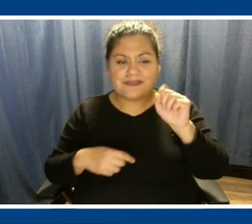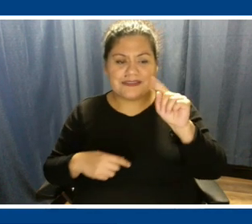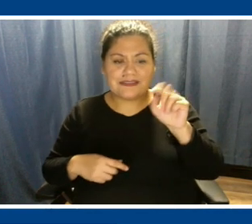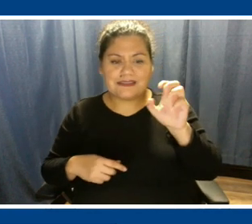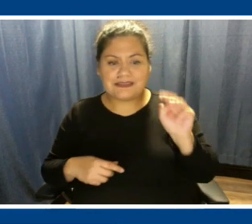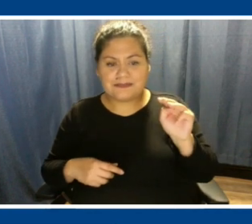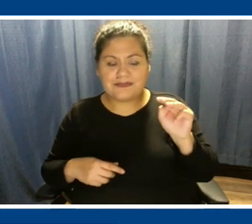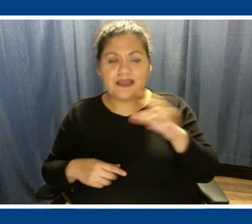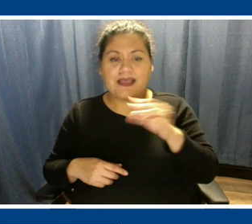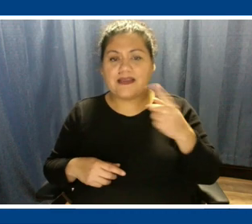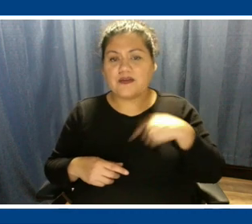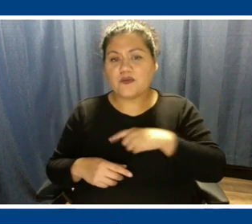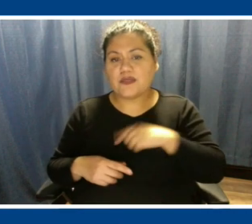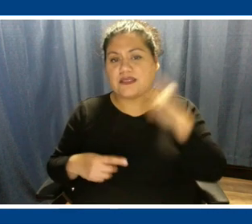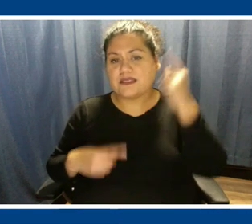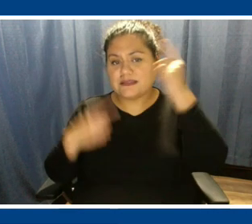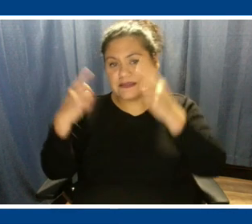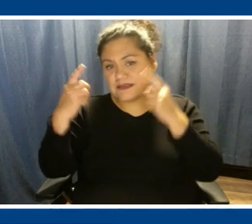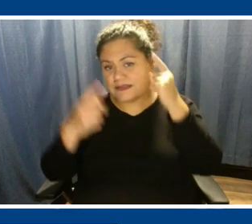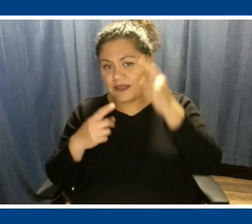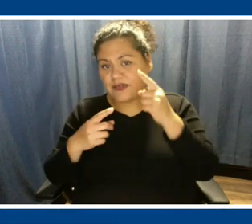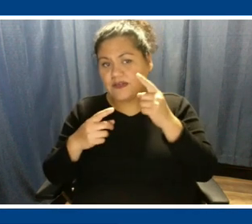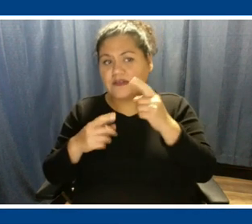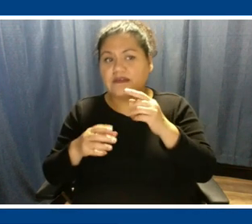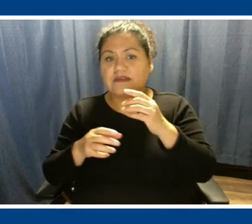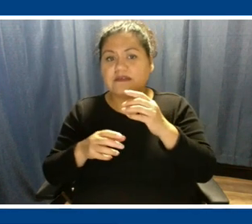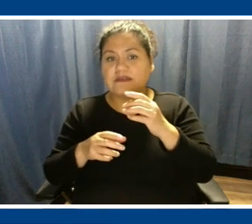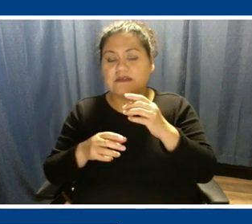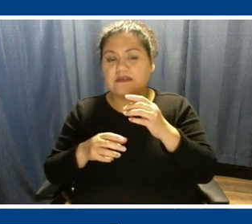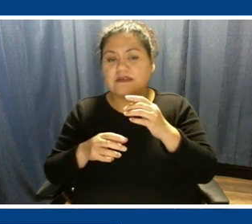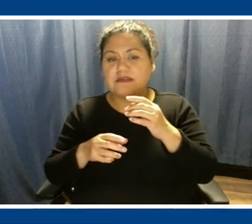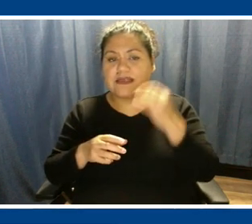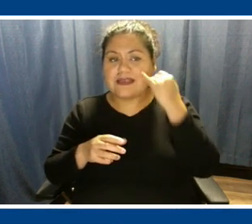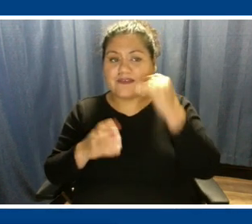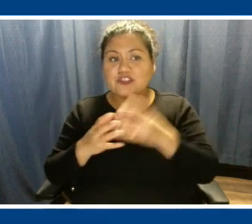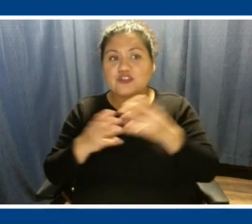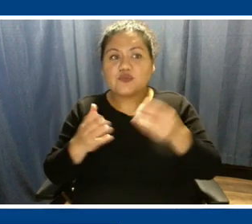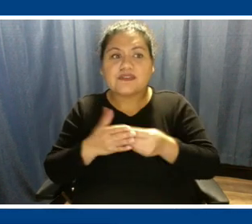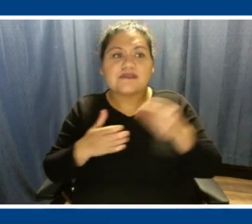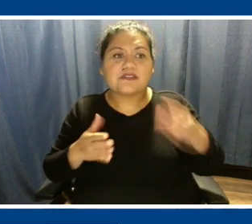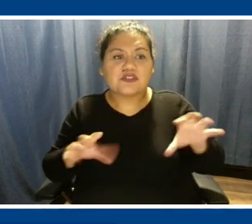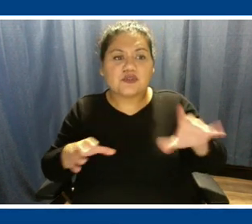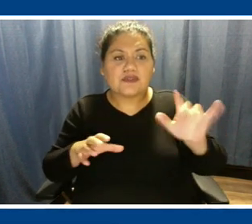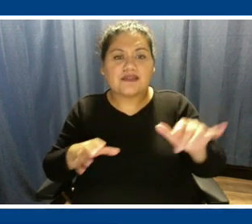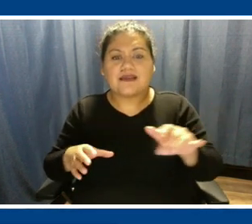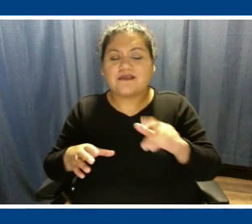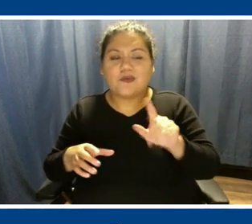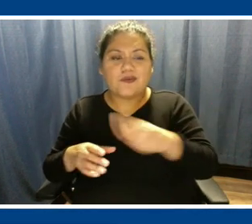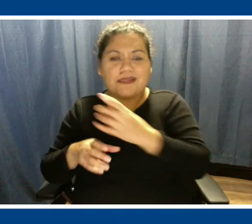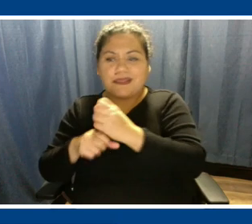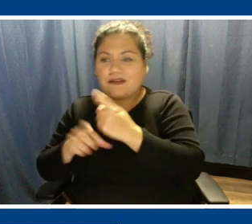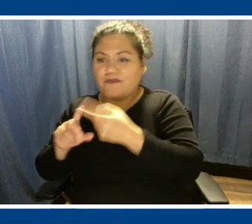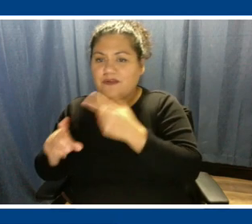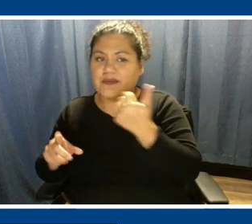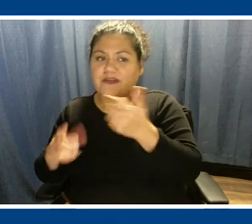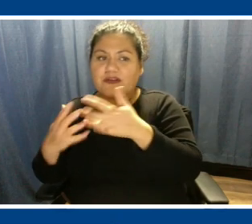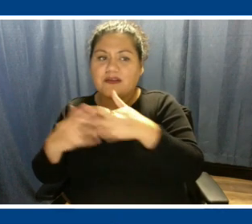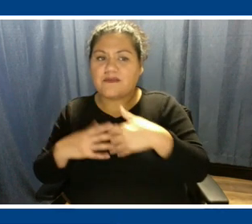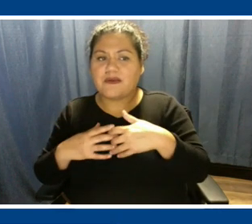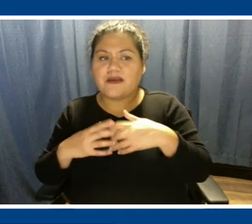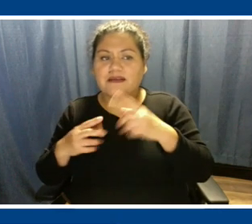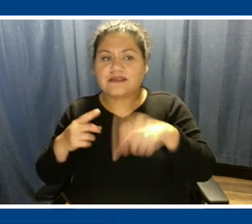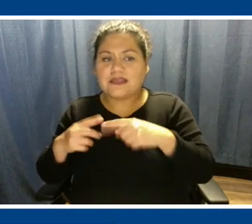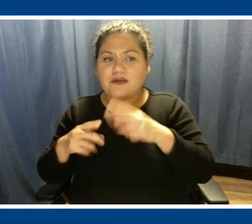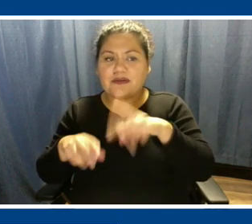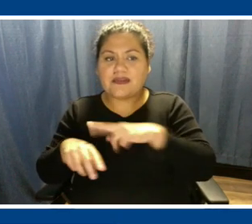have we considered just getting it, if it's too expensive to do that, just getting it from a different combined cycle natural gas plant